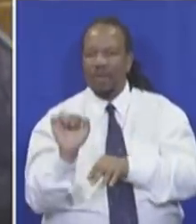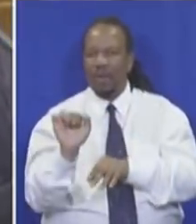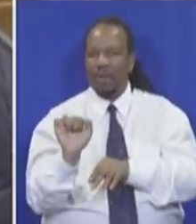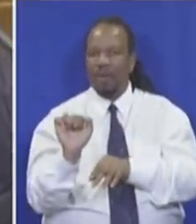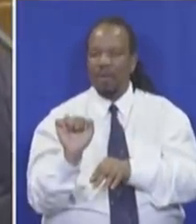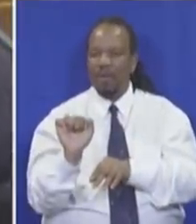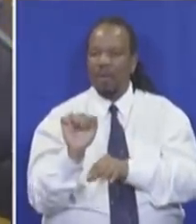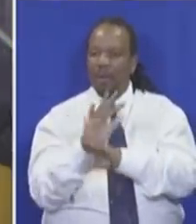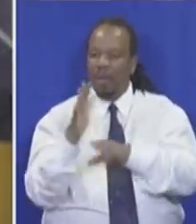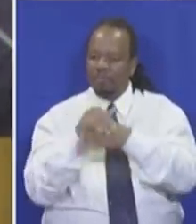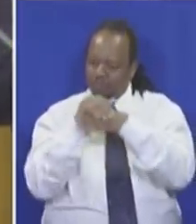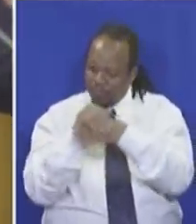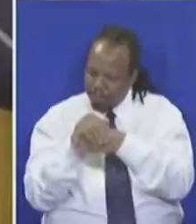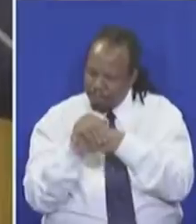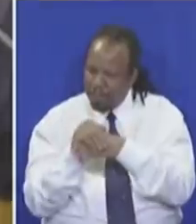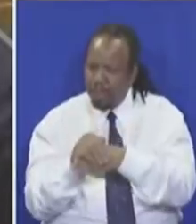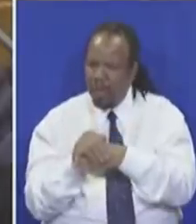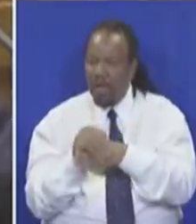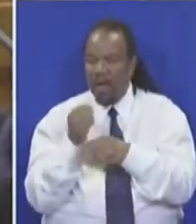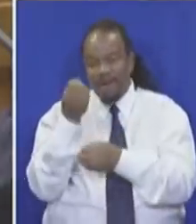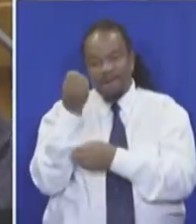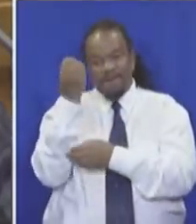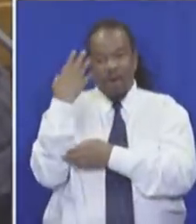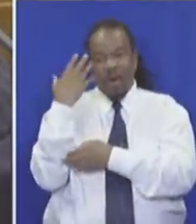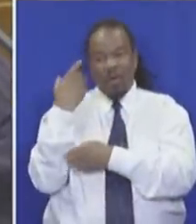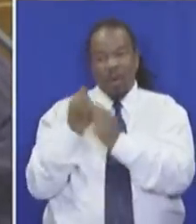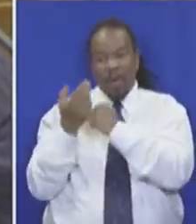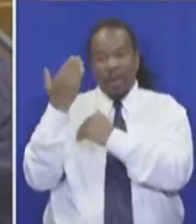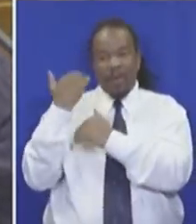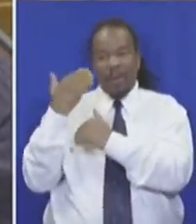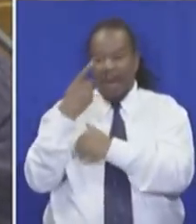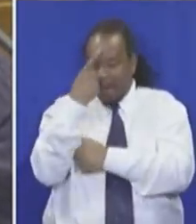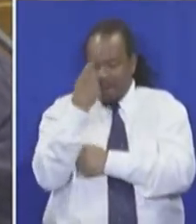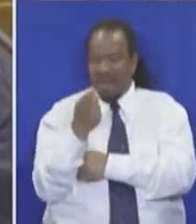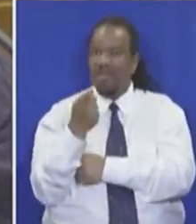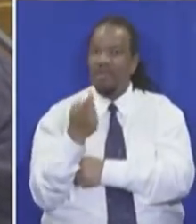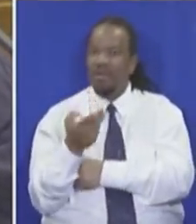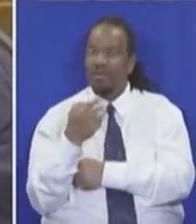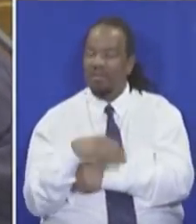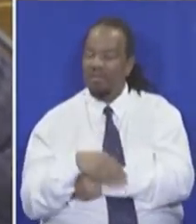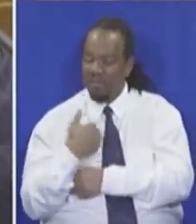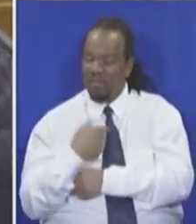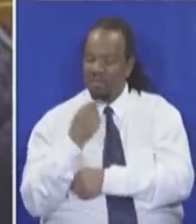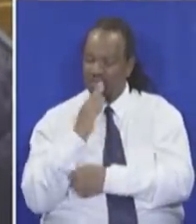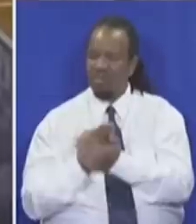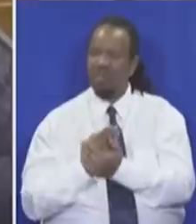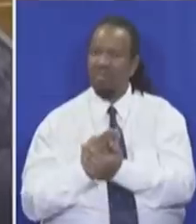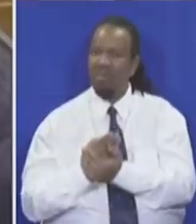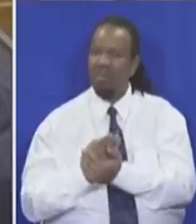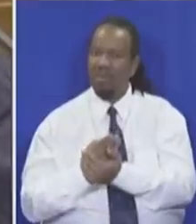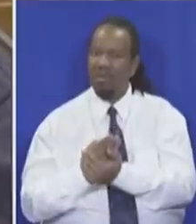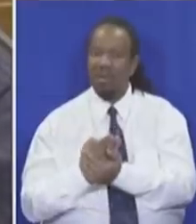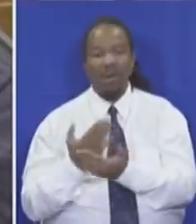Reconcern, forget about the past. That's what I believe in. But there is the